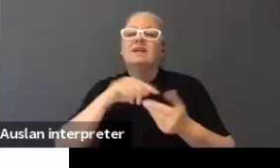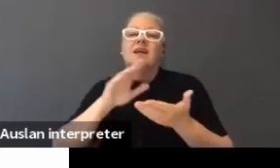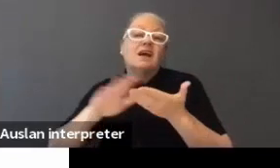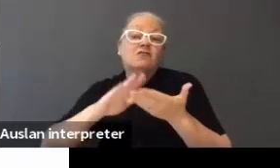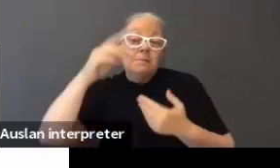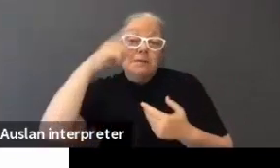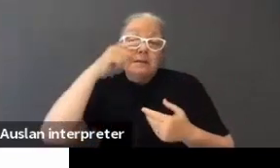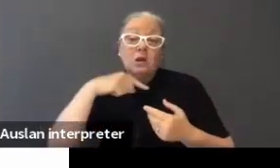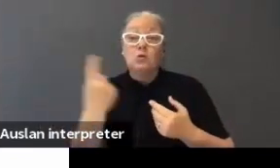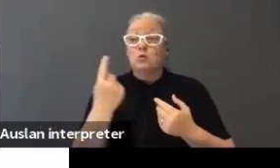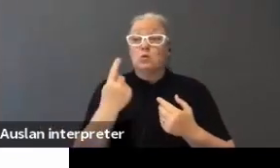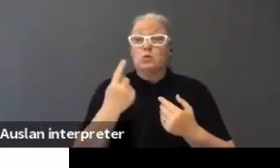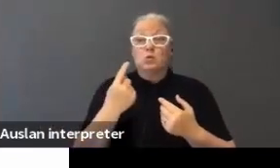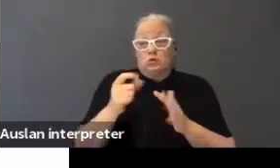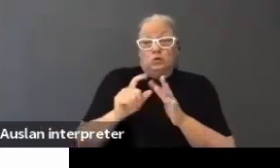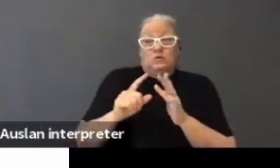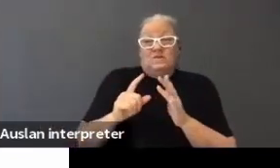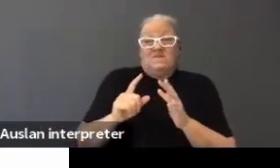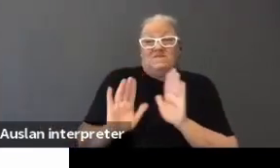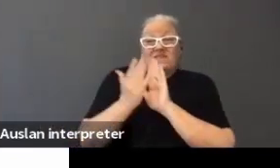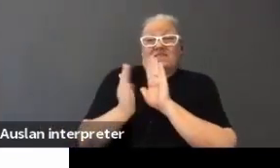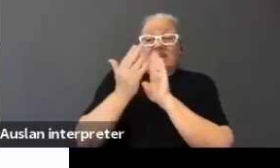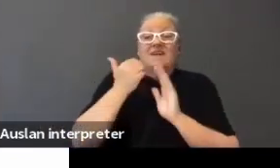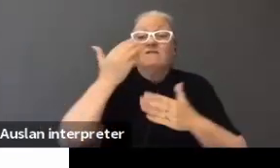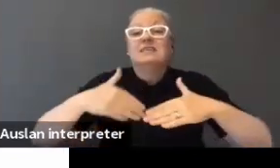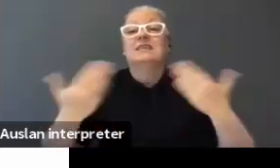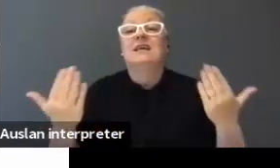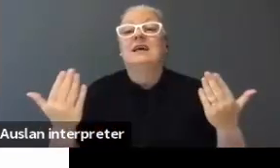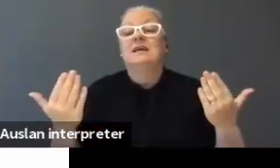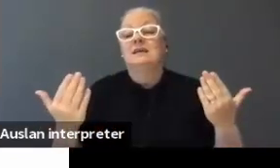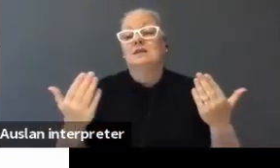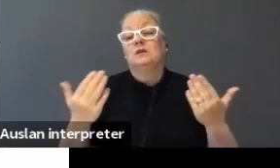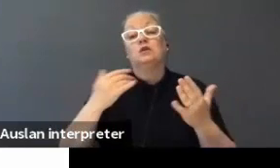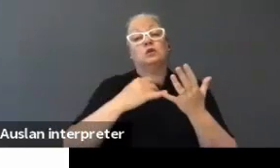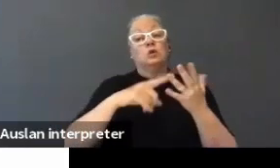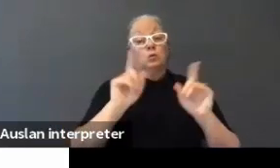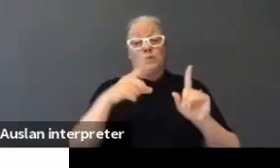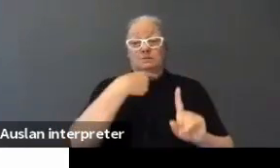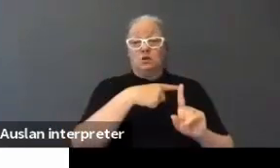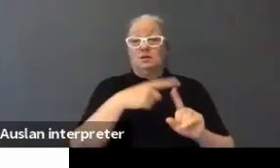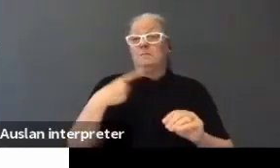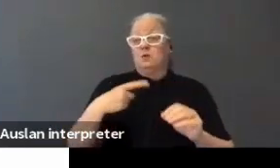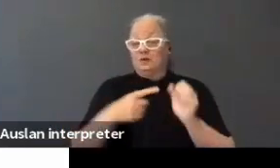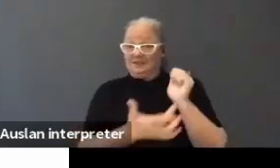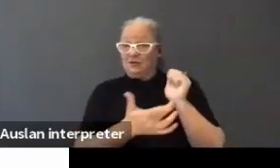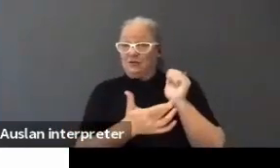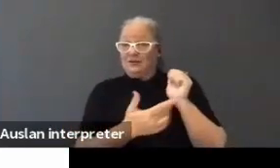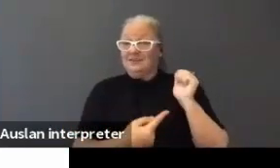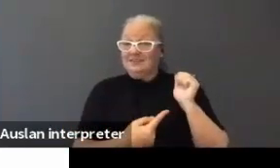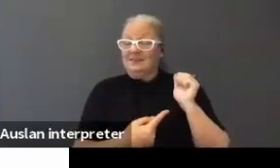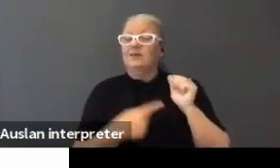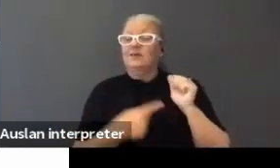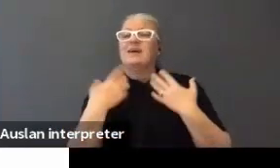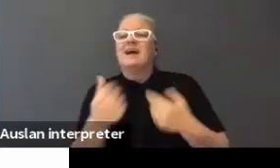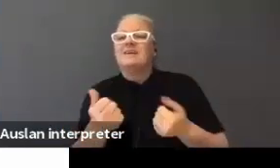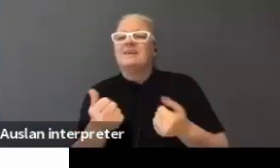facing every day when they do these sorts of things. The positive thing is that because of technology, we now have access to